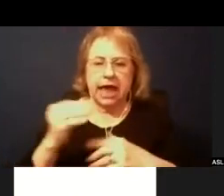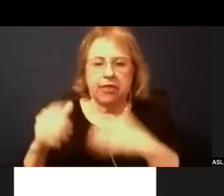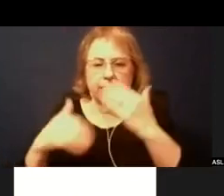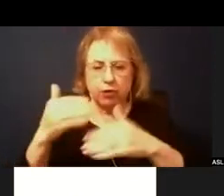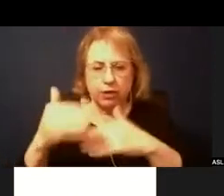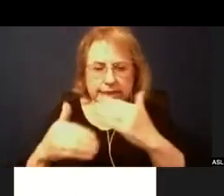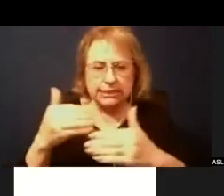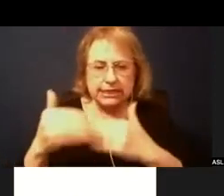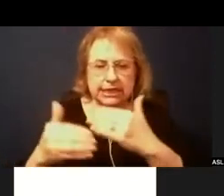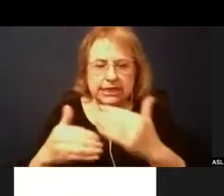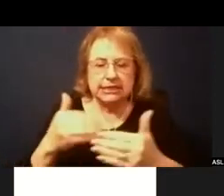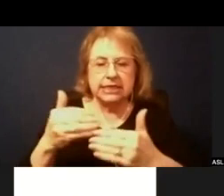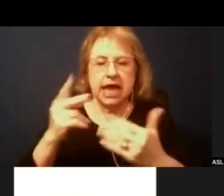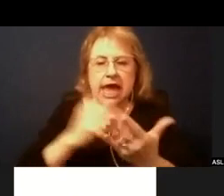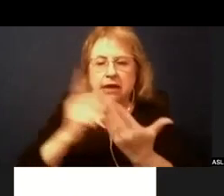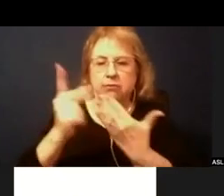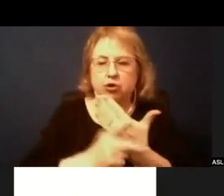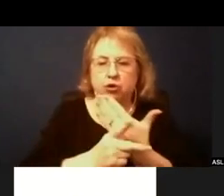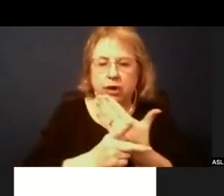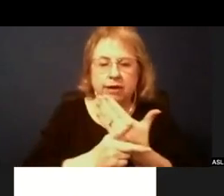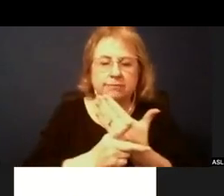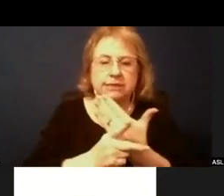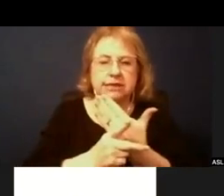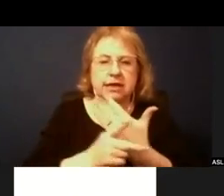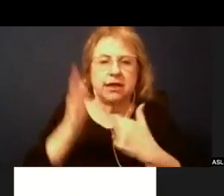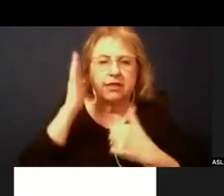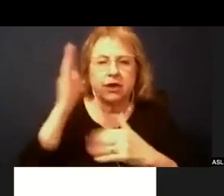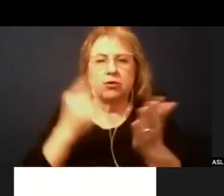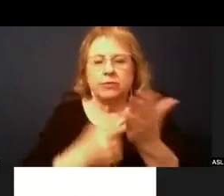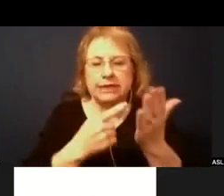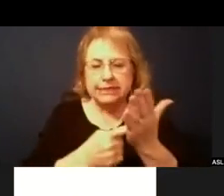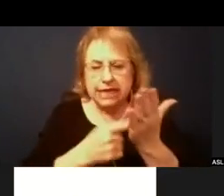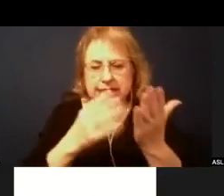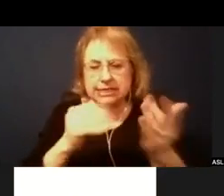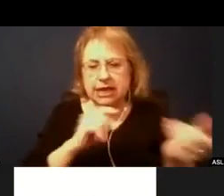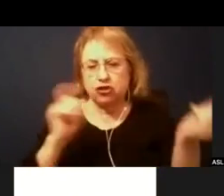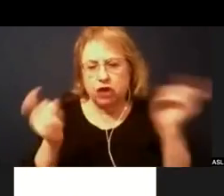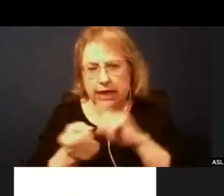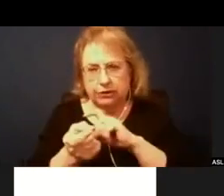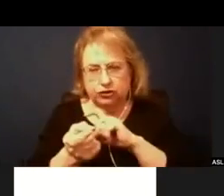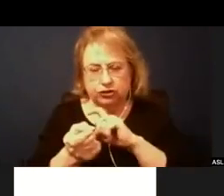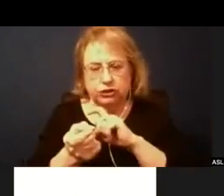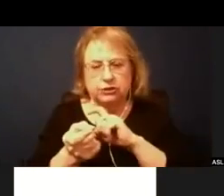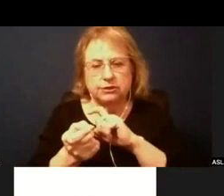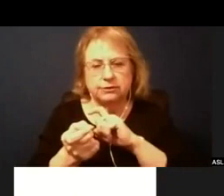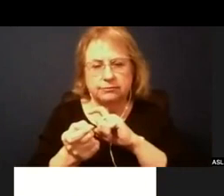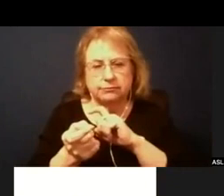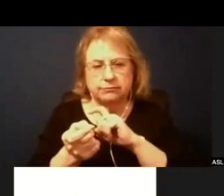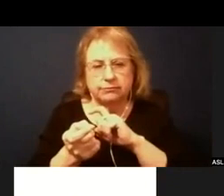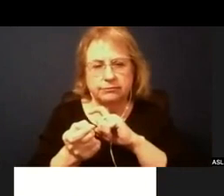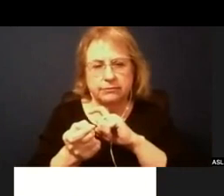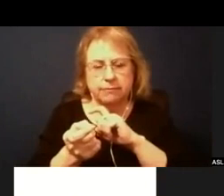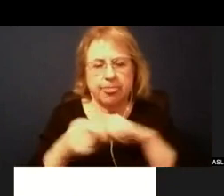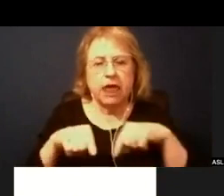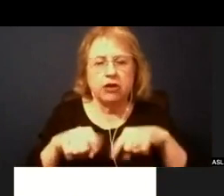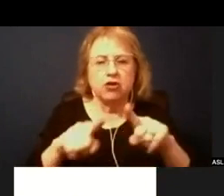are going to be talked about and hopefully changed over the next